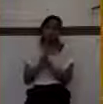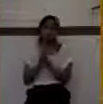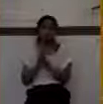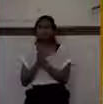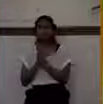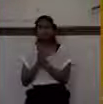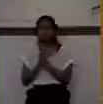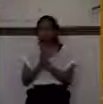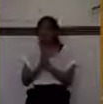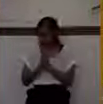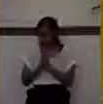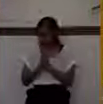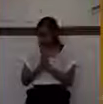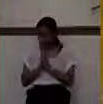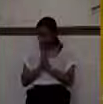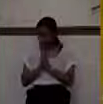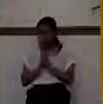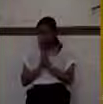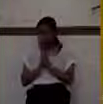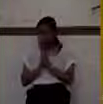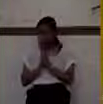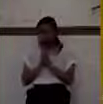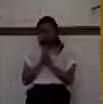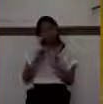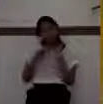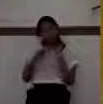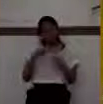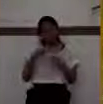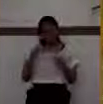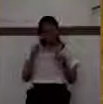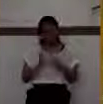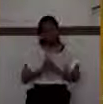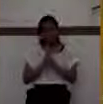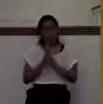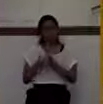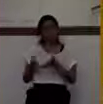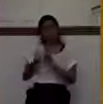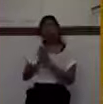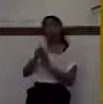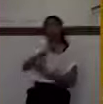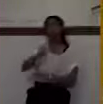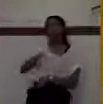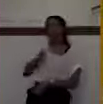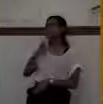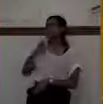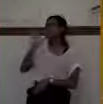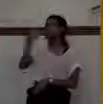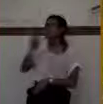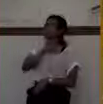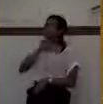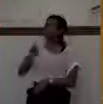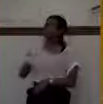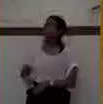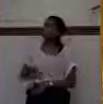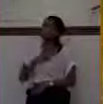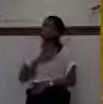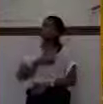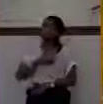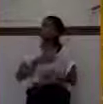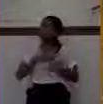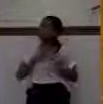Let's bow for prayer. And then I want you to, as you pray, I want you to just ask the Lord, Lord, would you search my heart?